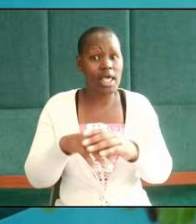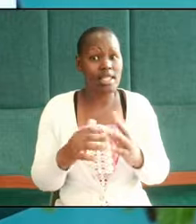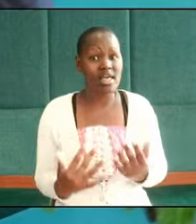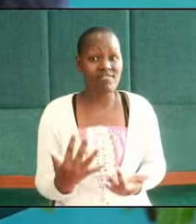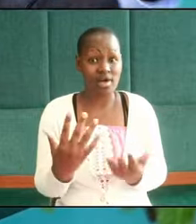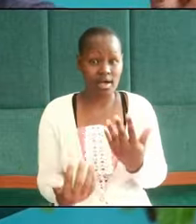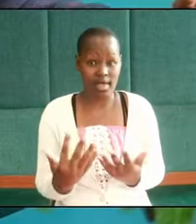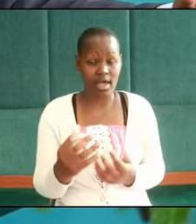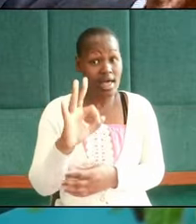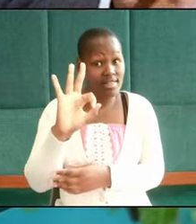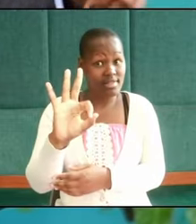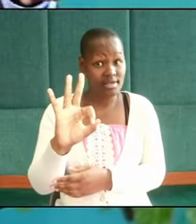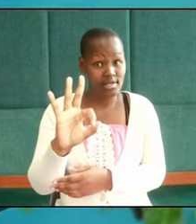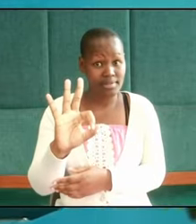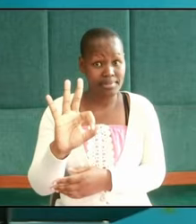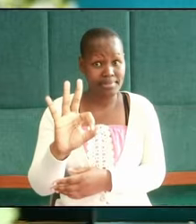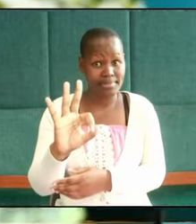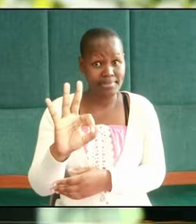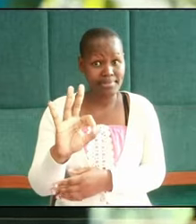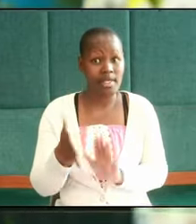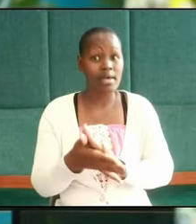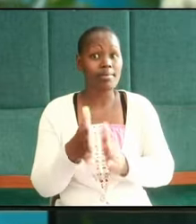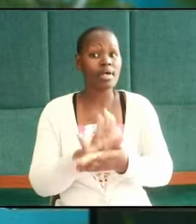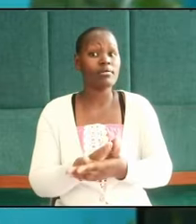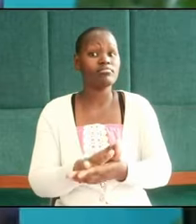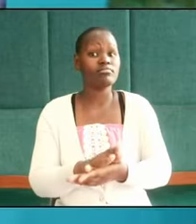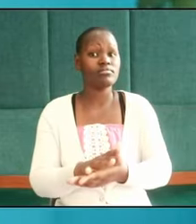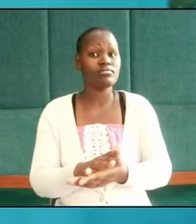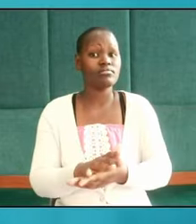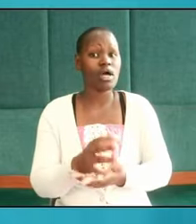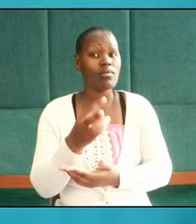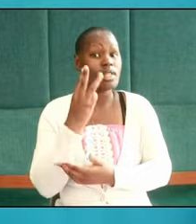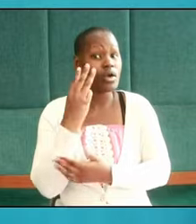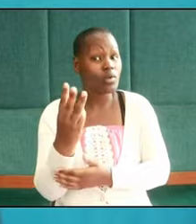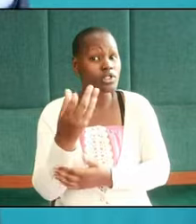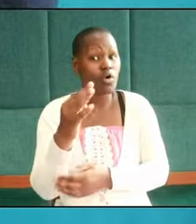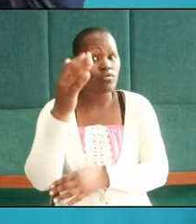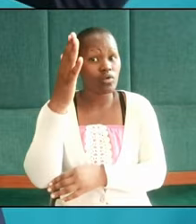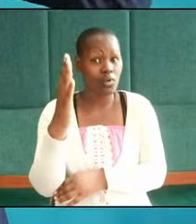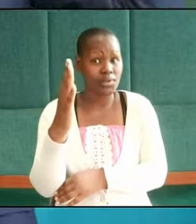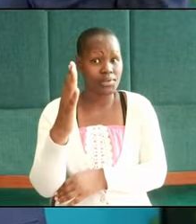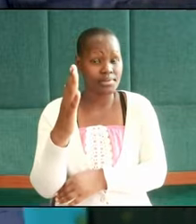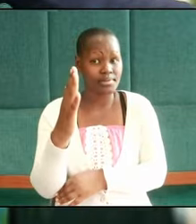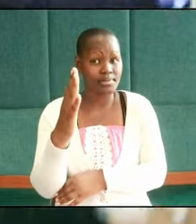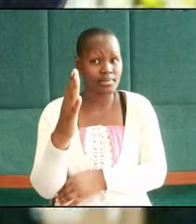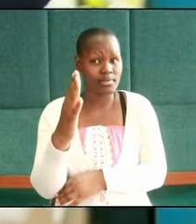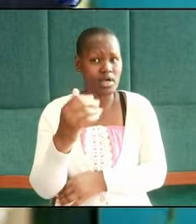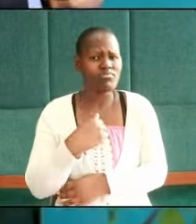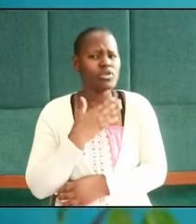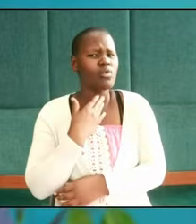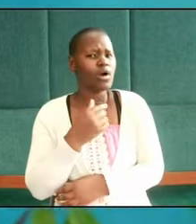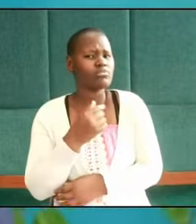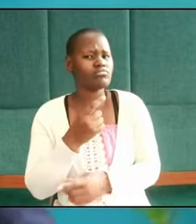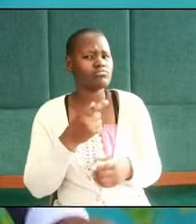the three became the witnesses of God and so I want